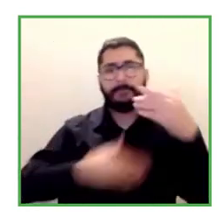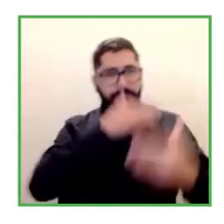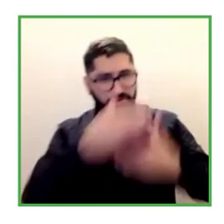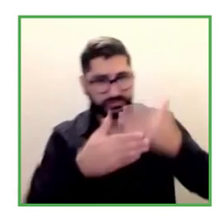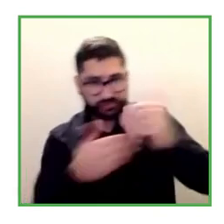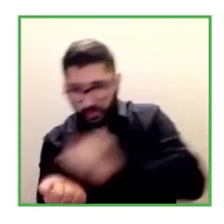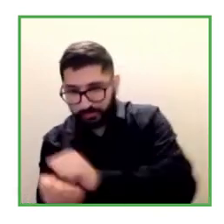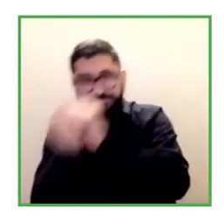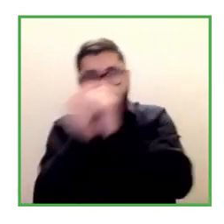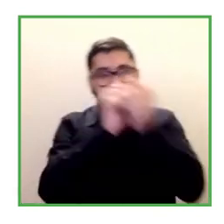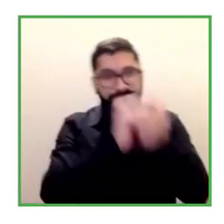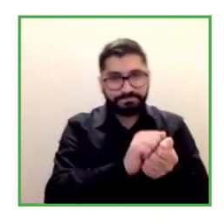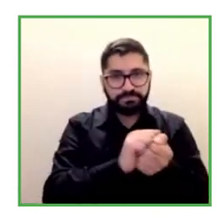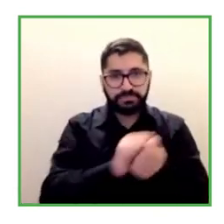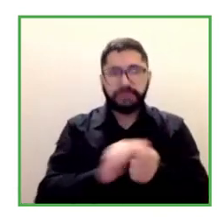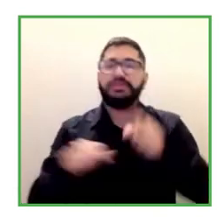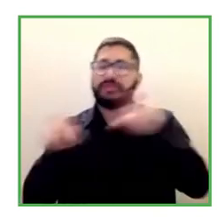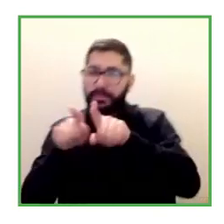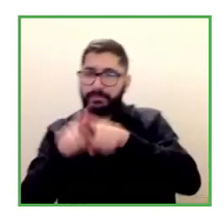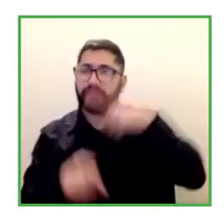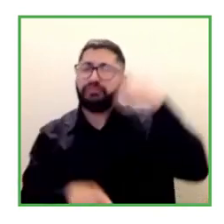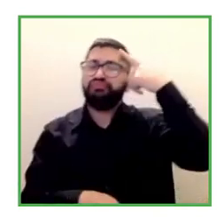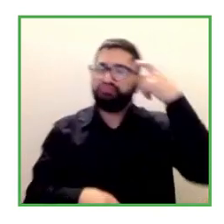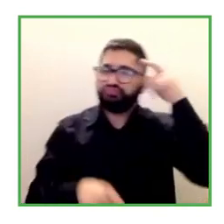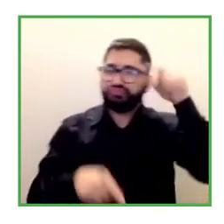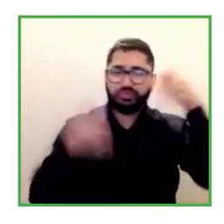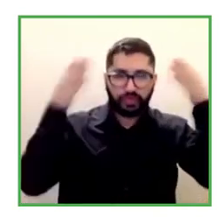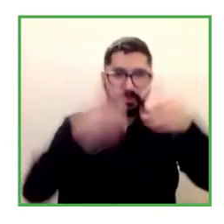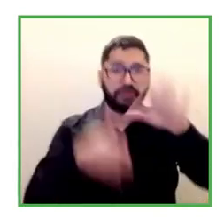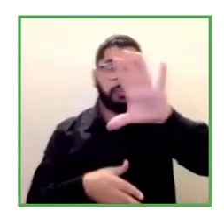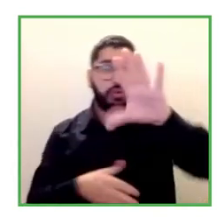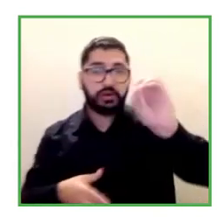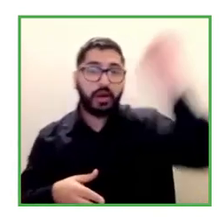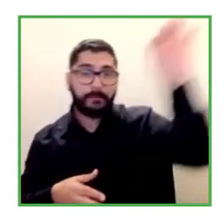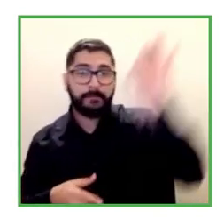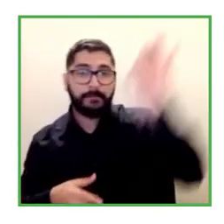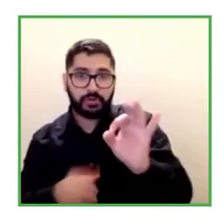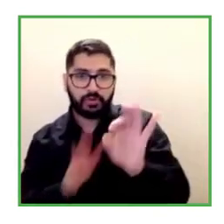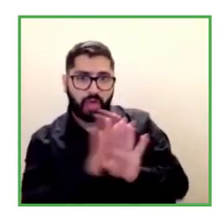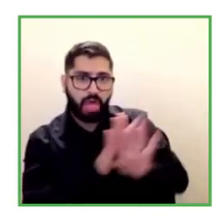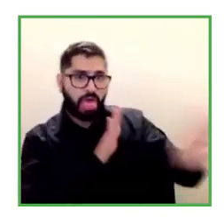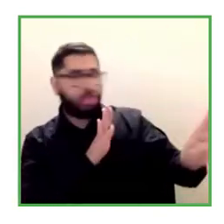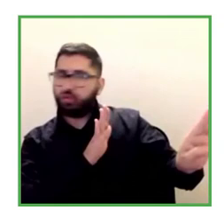process is also it's another 50 percent and you know we need to pass that away